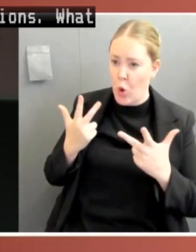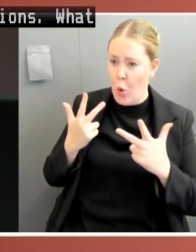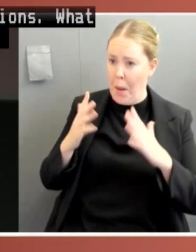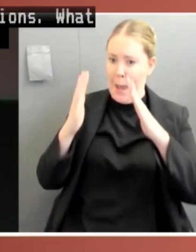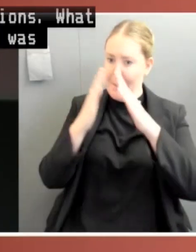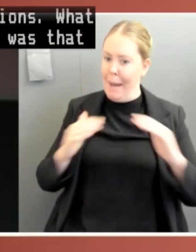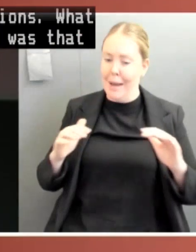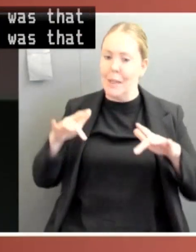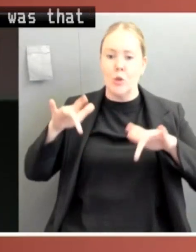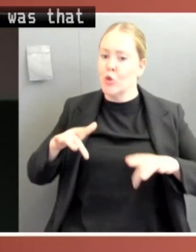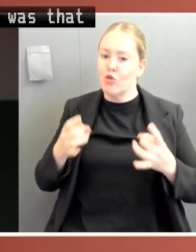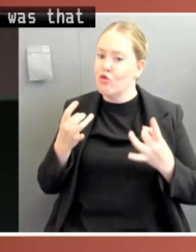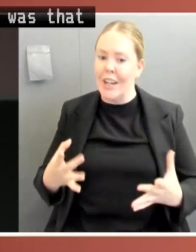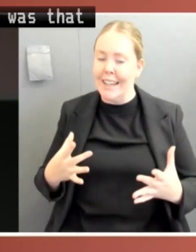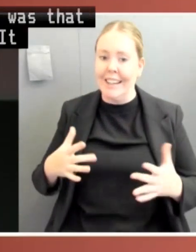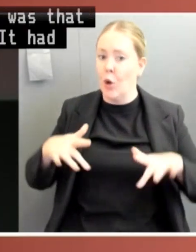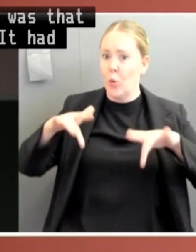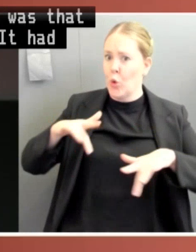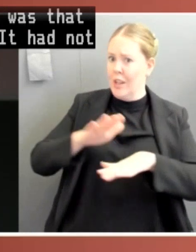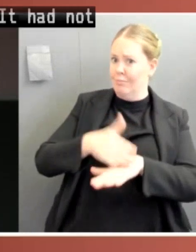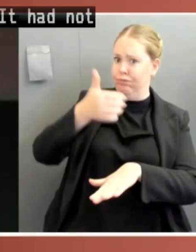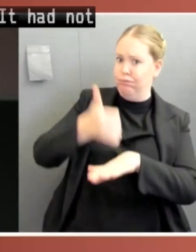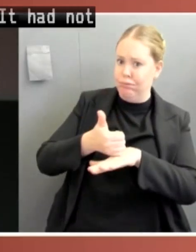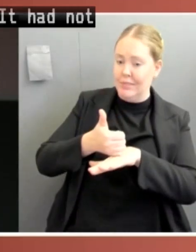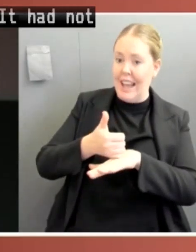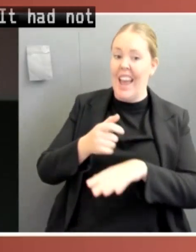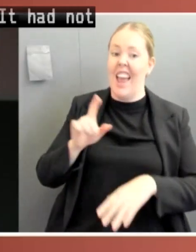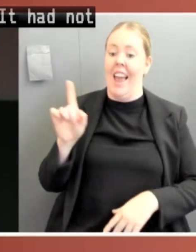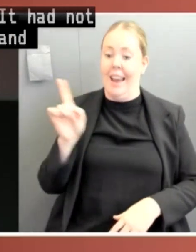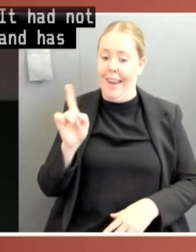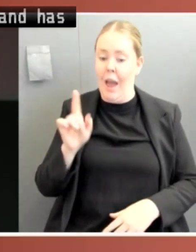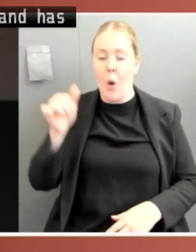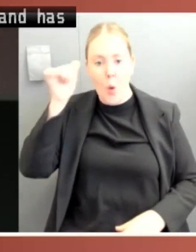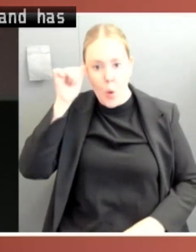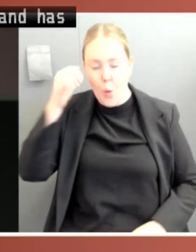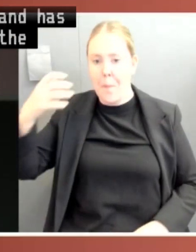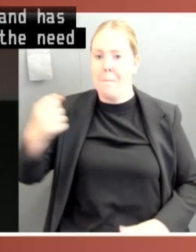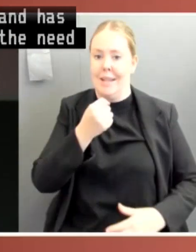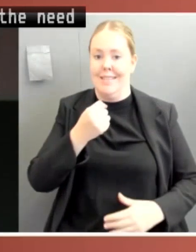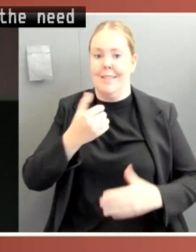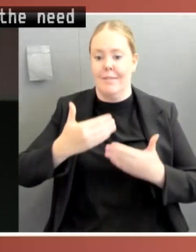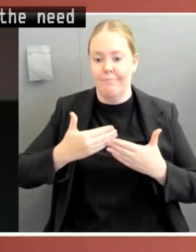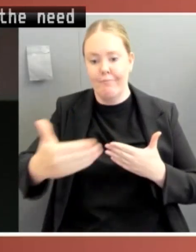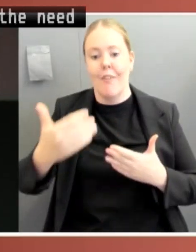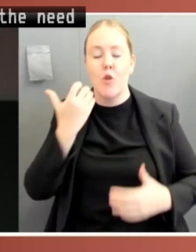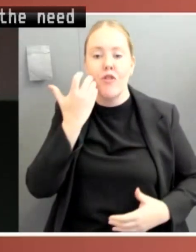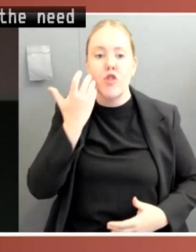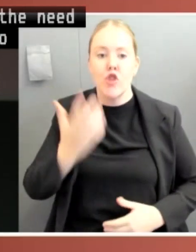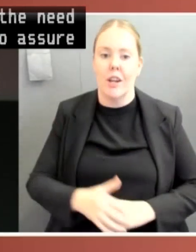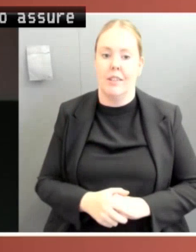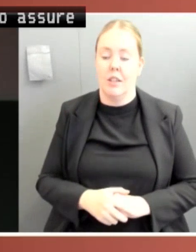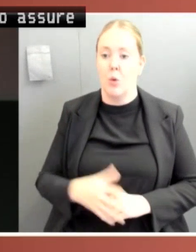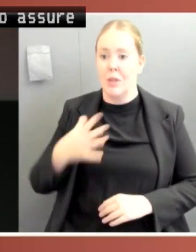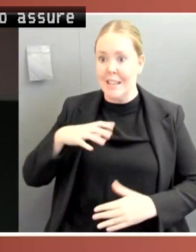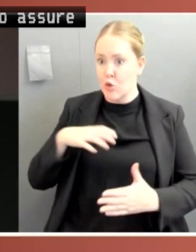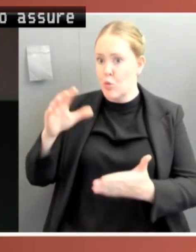and has now been forewarned about the need to do so again. In order to assure that Parliament can meet, it can scrutinise, it can fulfil